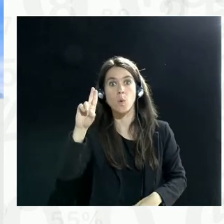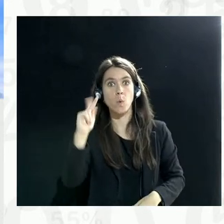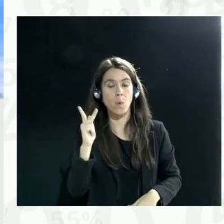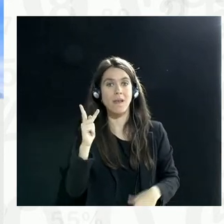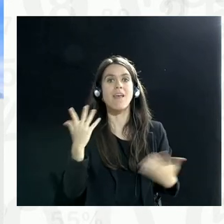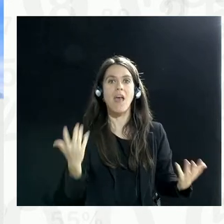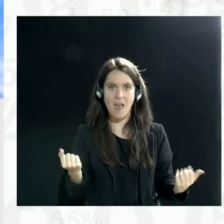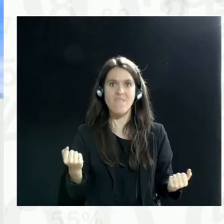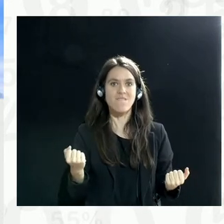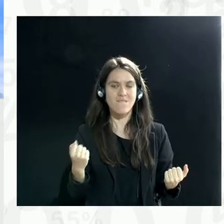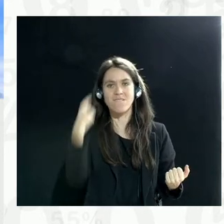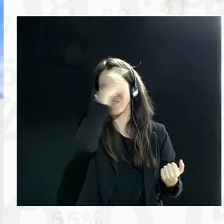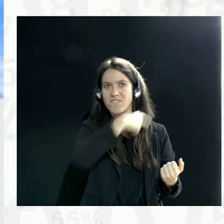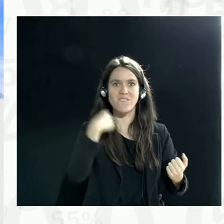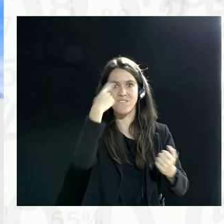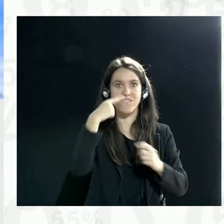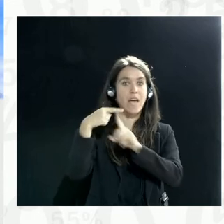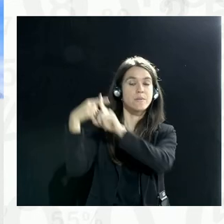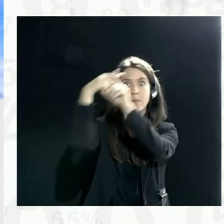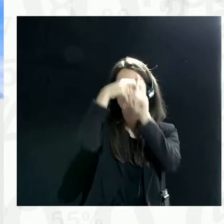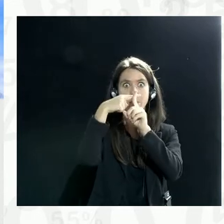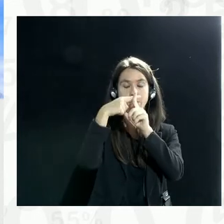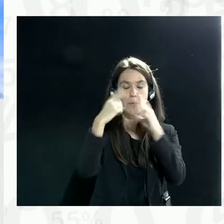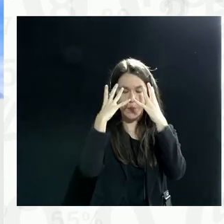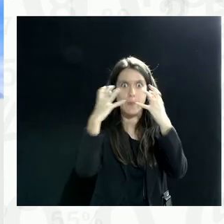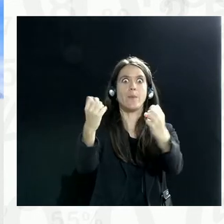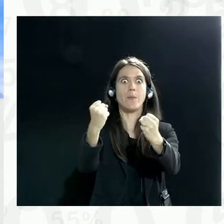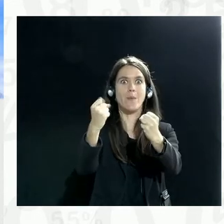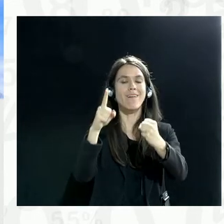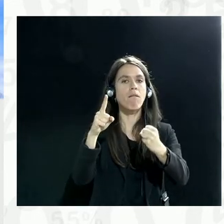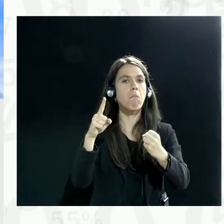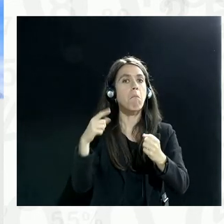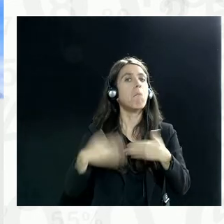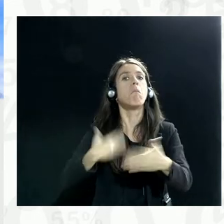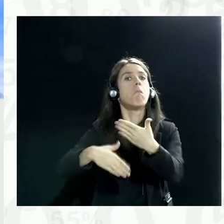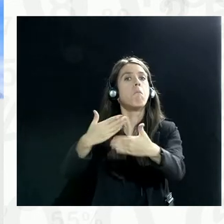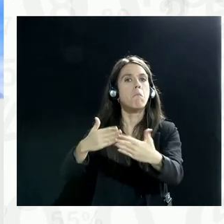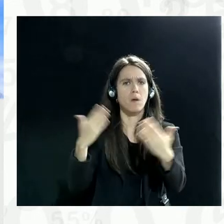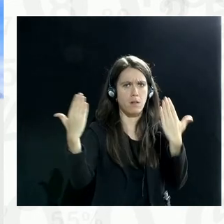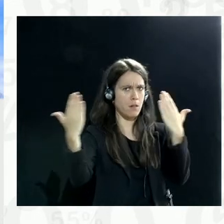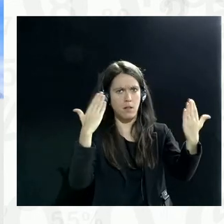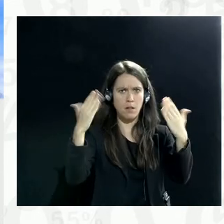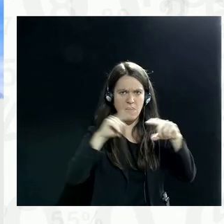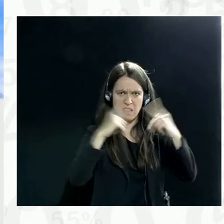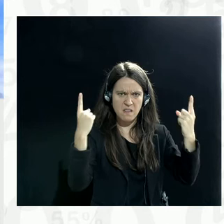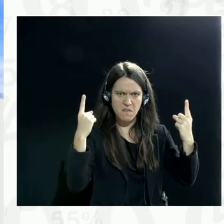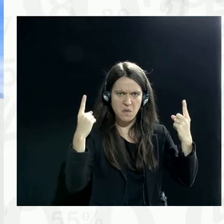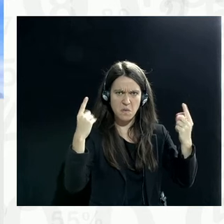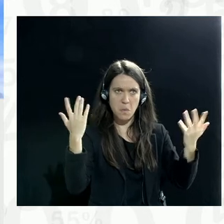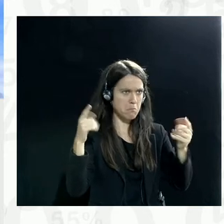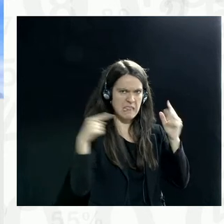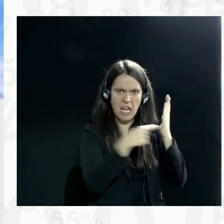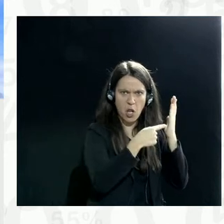have face recognitions, they were not banned. What is the difference between these two systems, which are using nearly identical technologies?